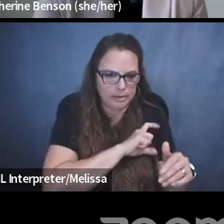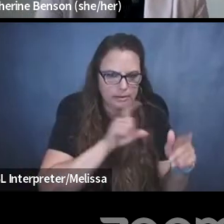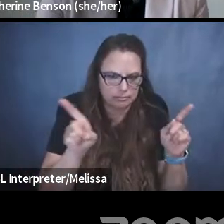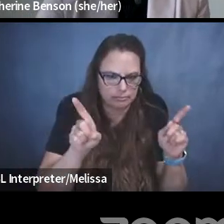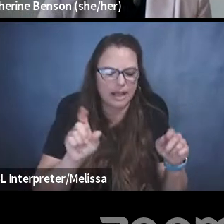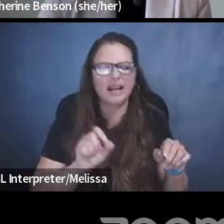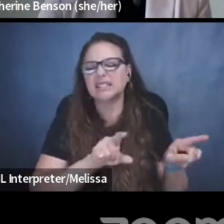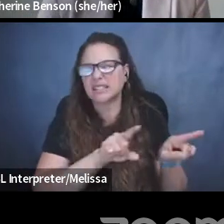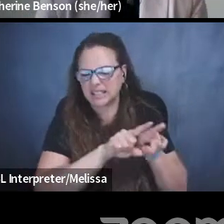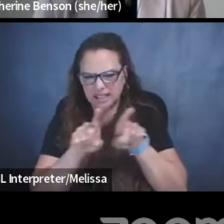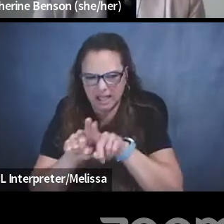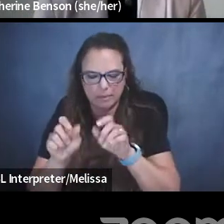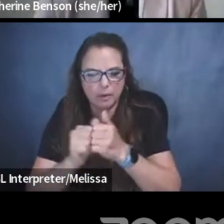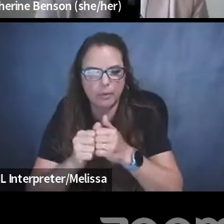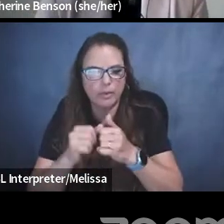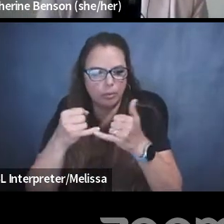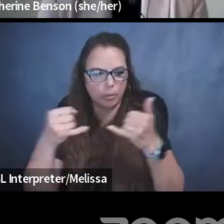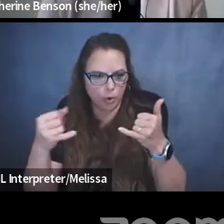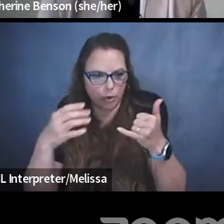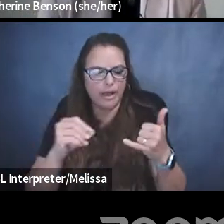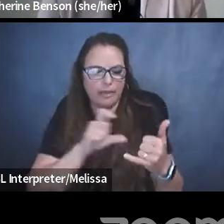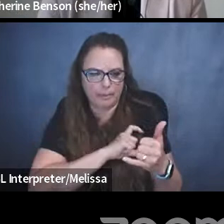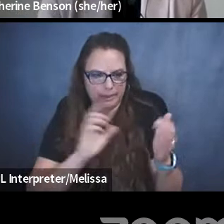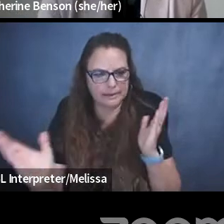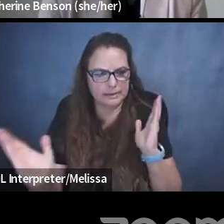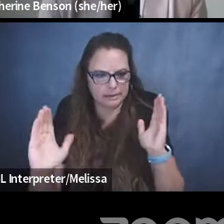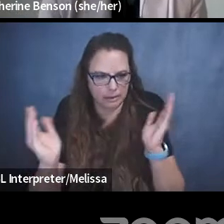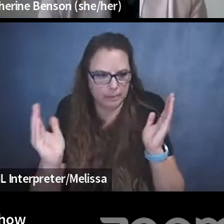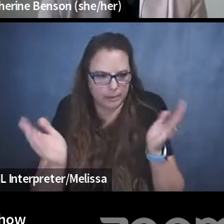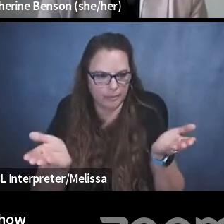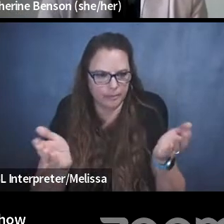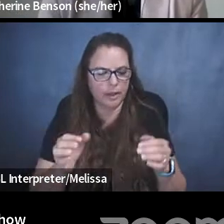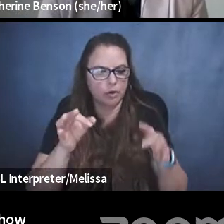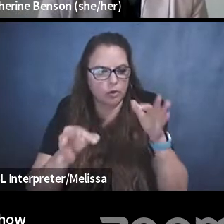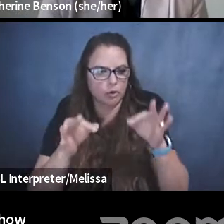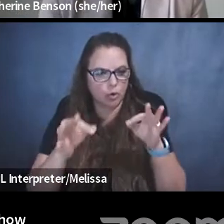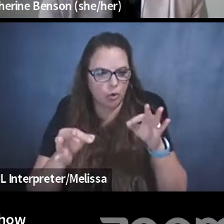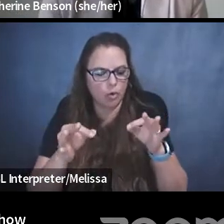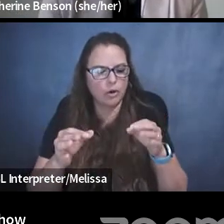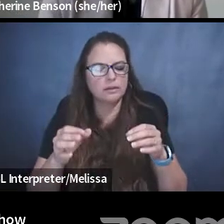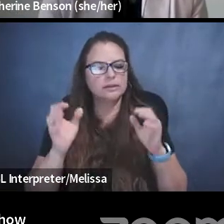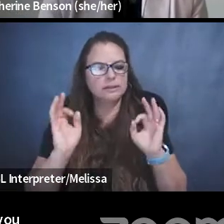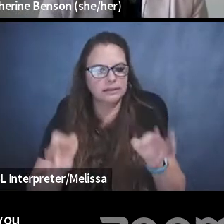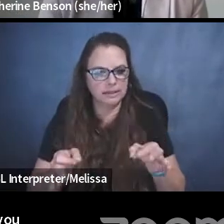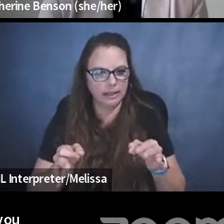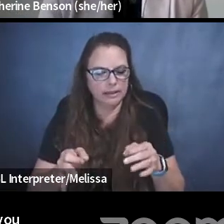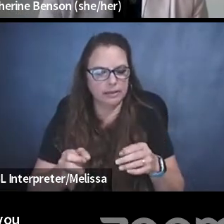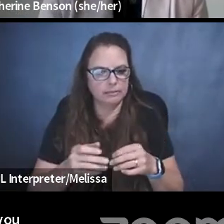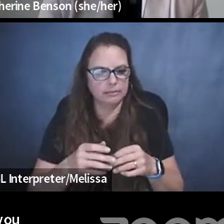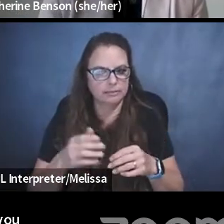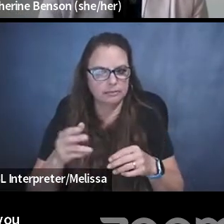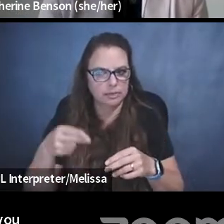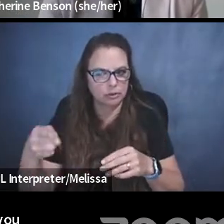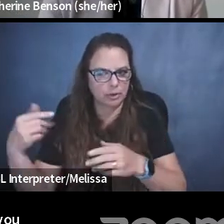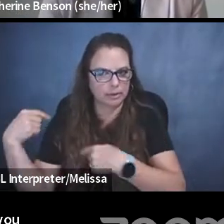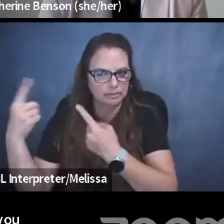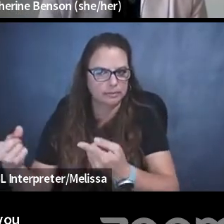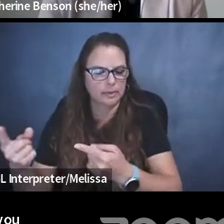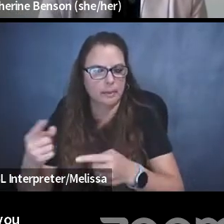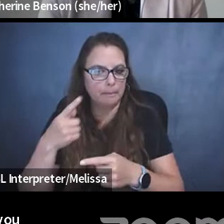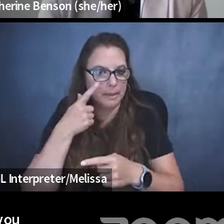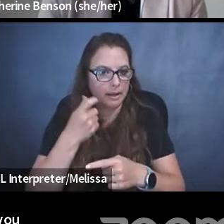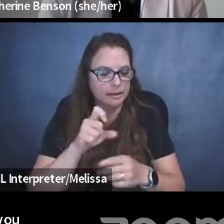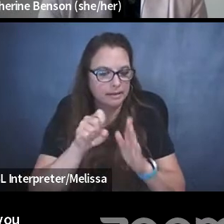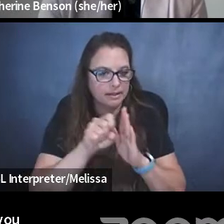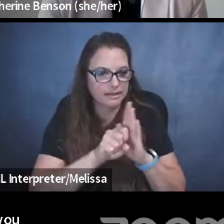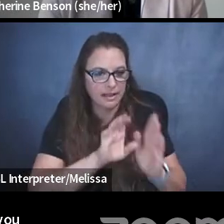the same thing but with the border and the police, so the courts have essentially decided, historically, that because of the state's